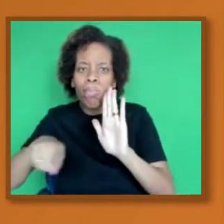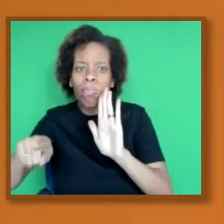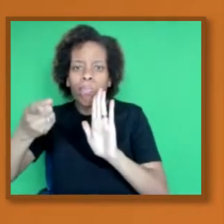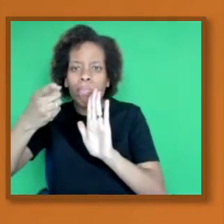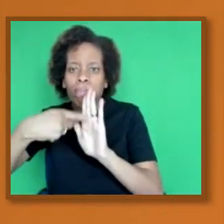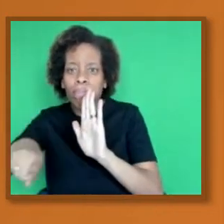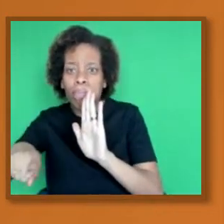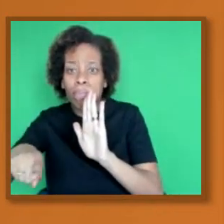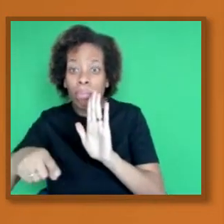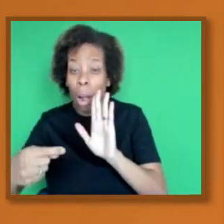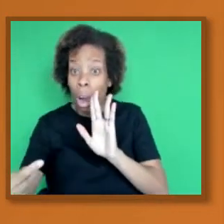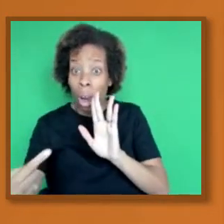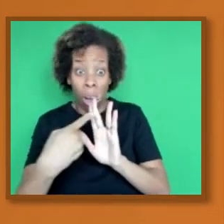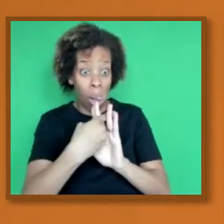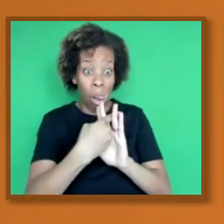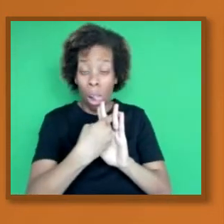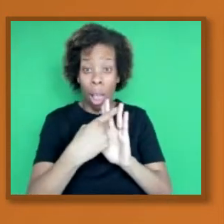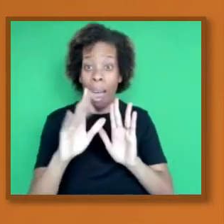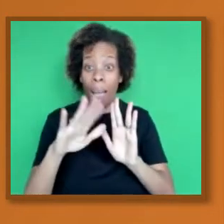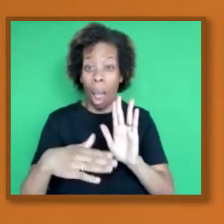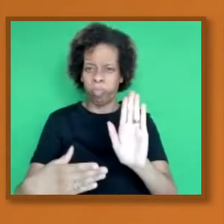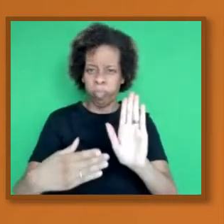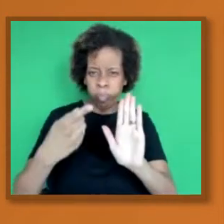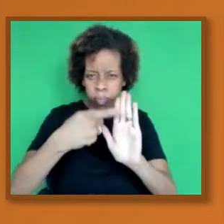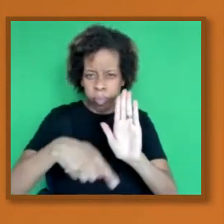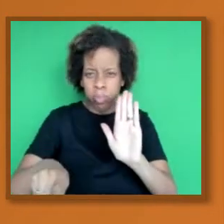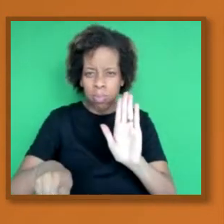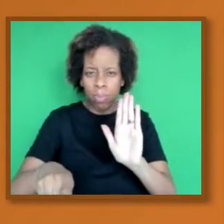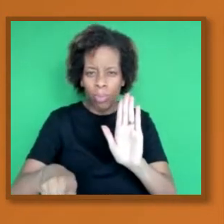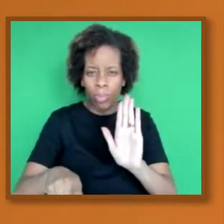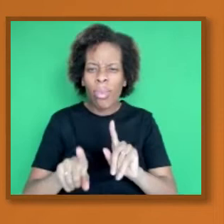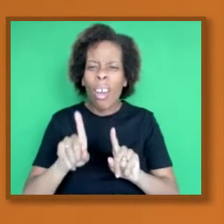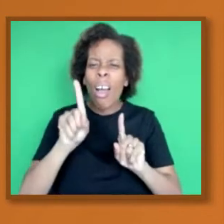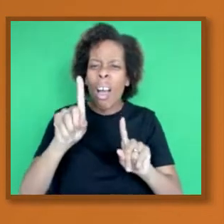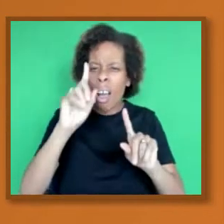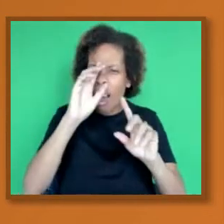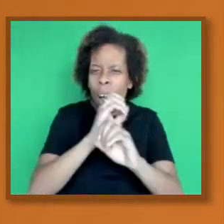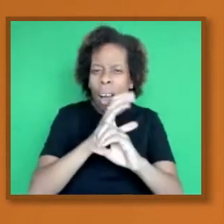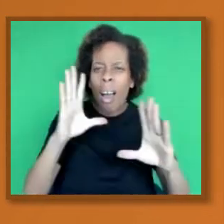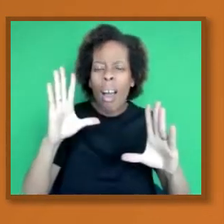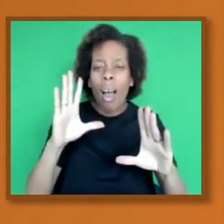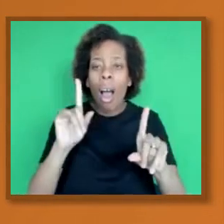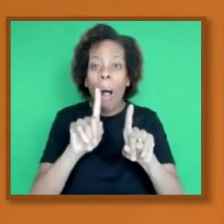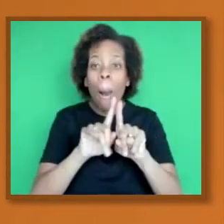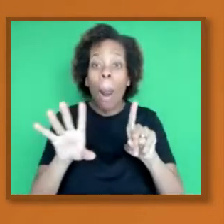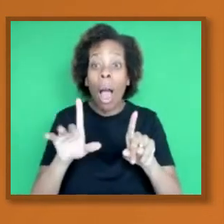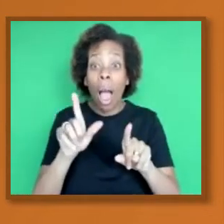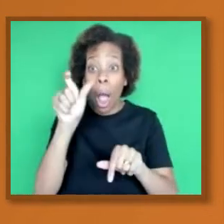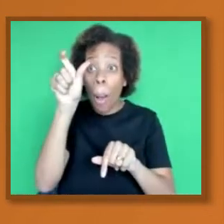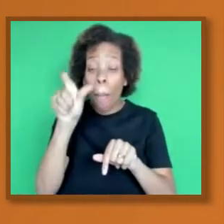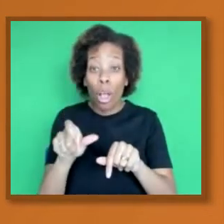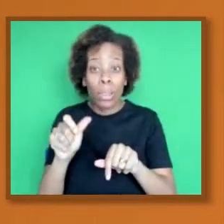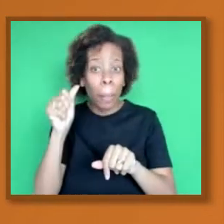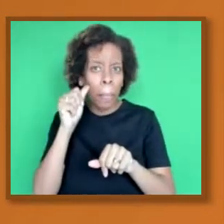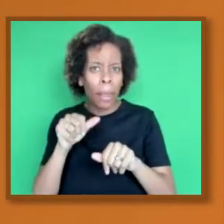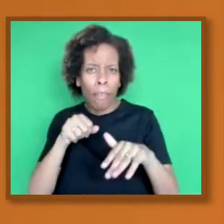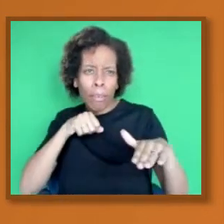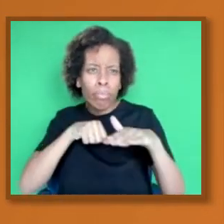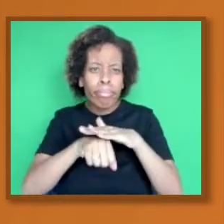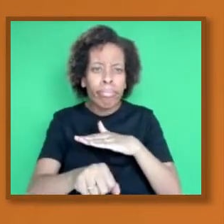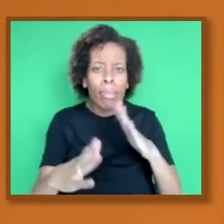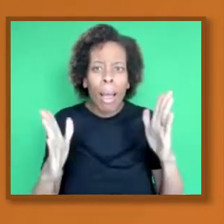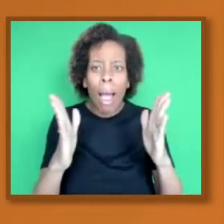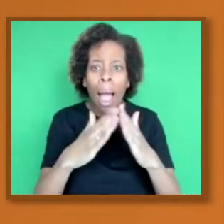like, you know, if we still take the analogy of a, you know, of someone going into someone's house, it's like you've got protection. It's like you've got